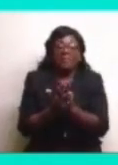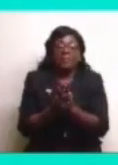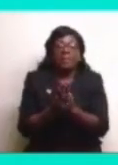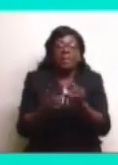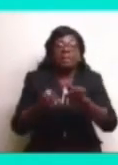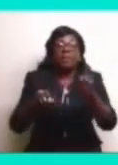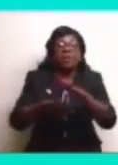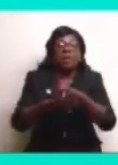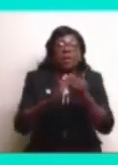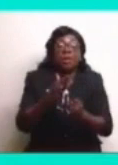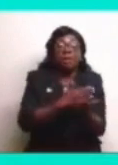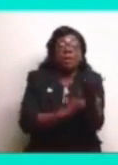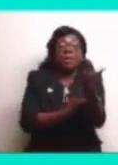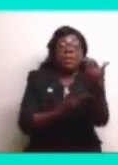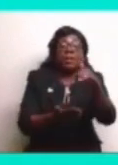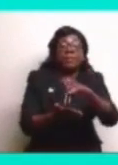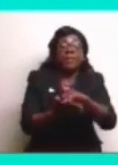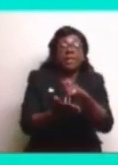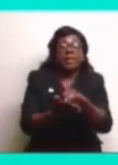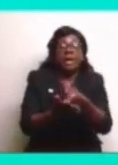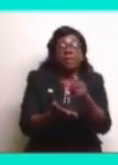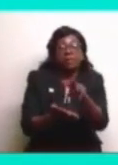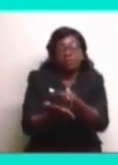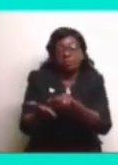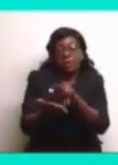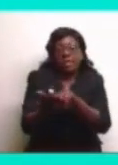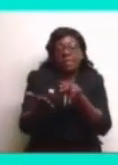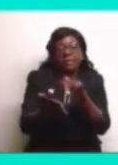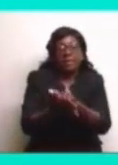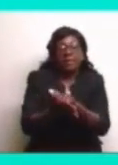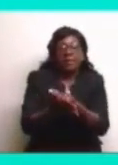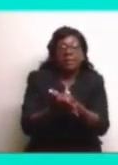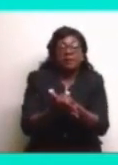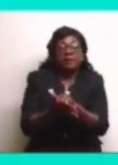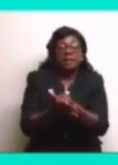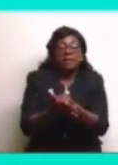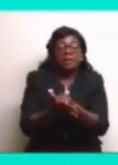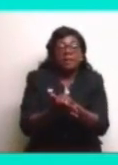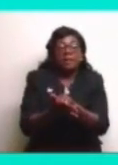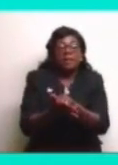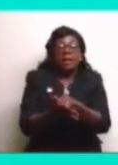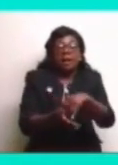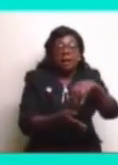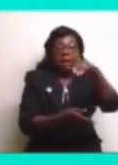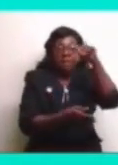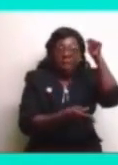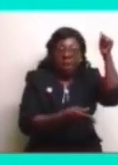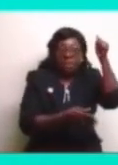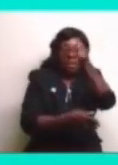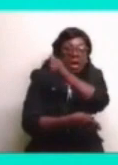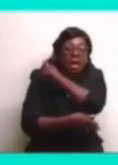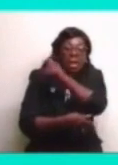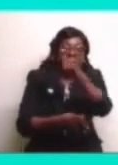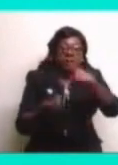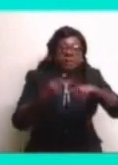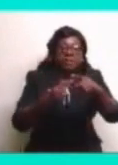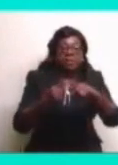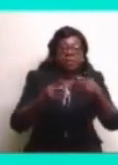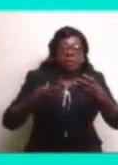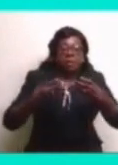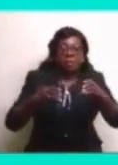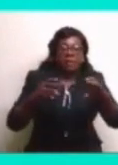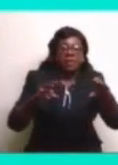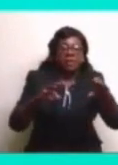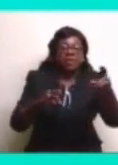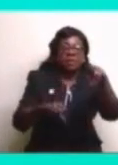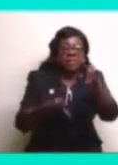But on the morning that I was reading this, Muhammad Ali was coming to the convention. So I'm